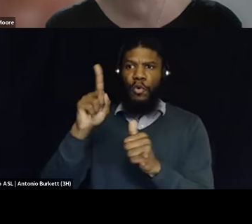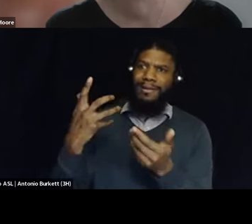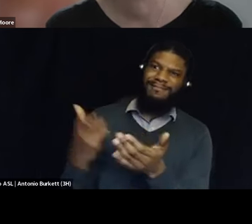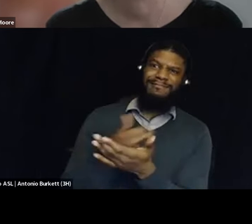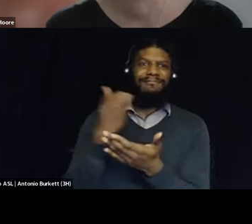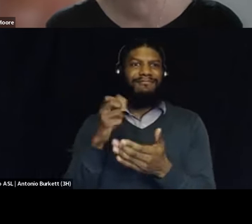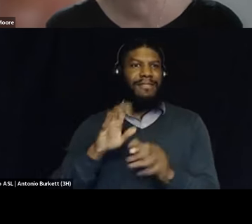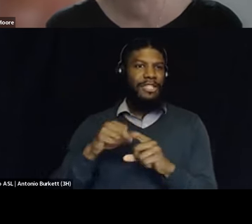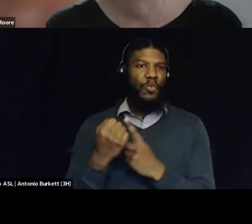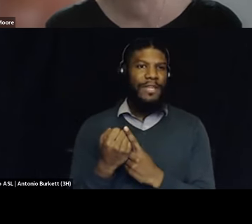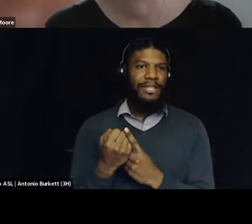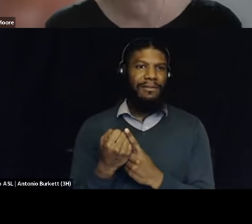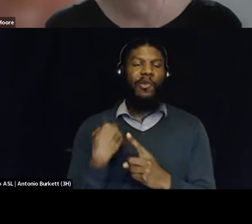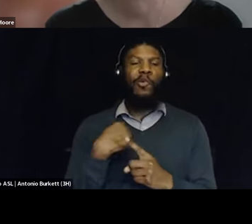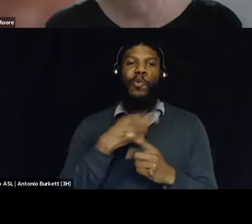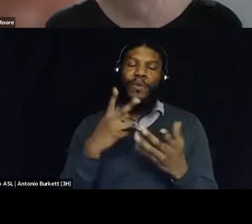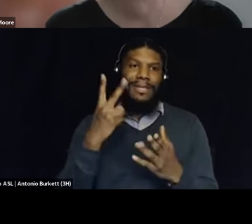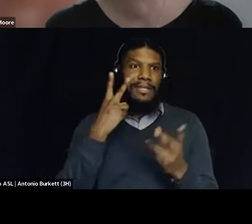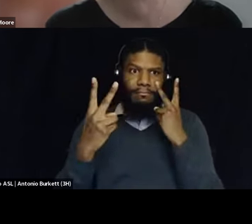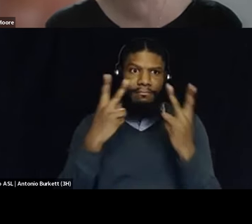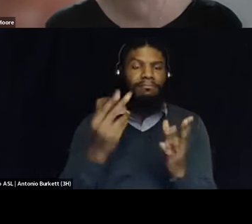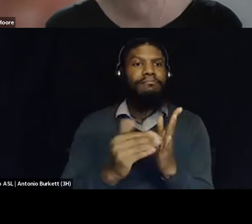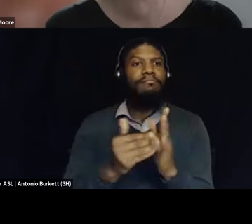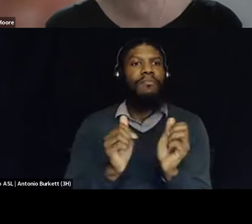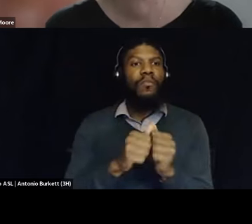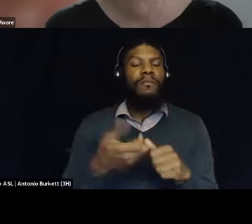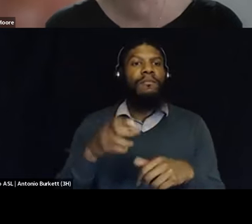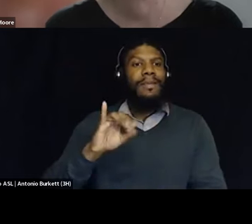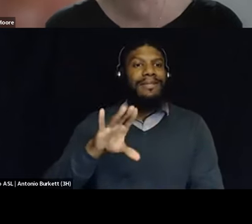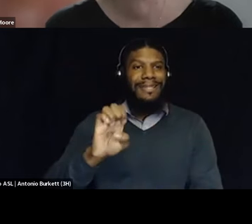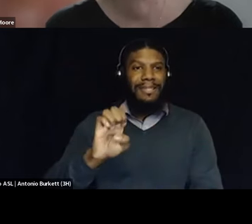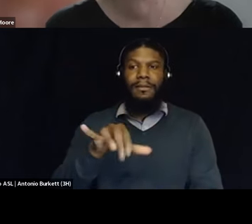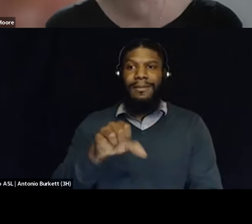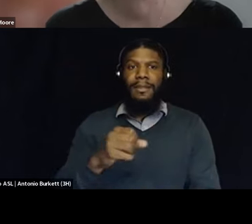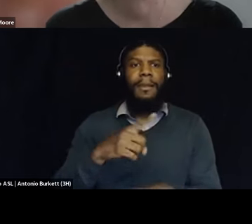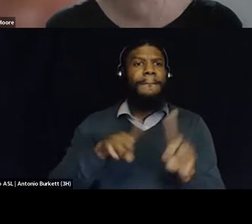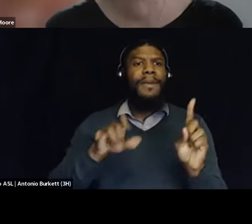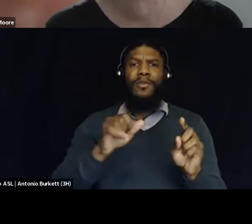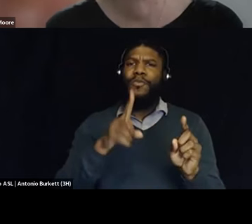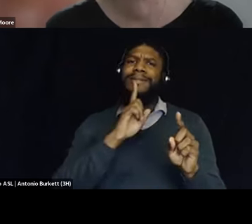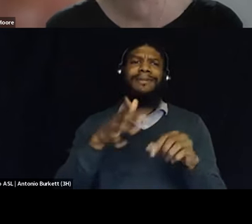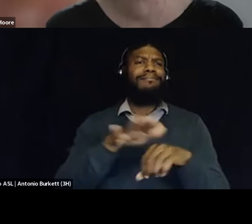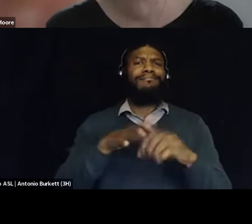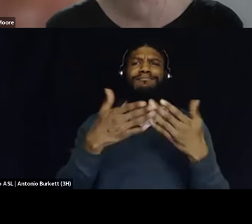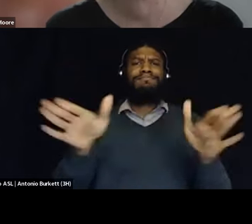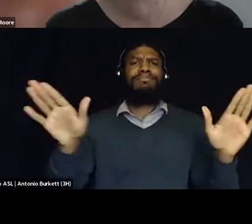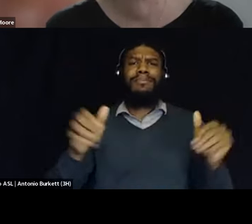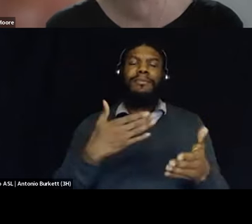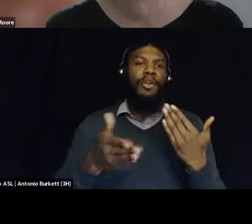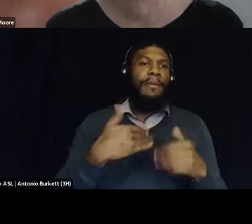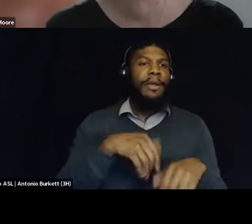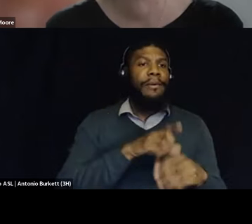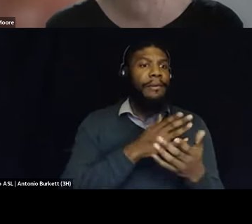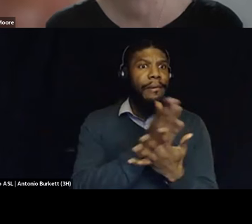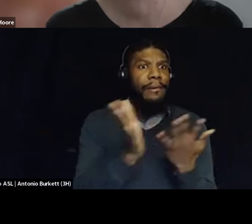we've seen it really marked with immigration and customs enforcement but you can really see it across the board right whether it's policing like palantir